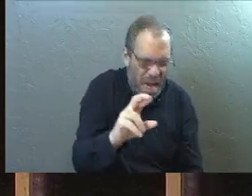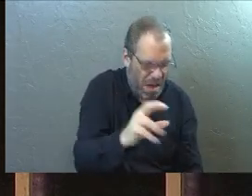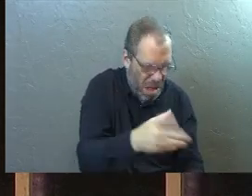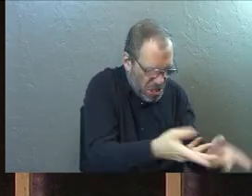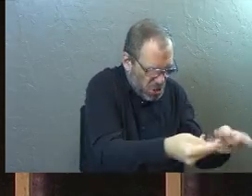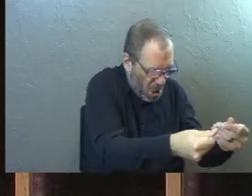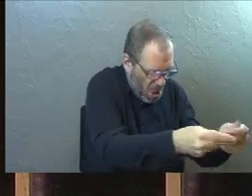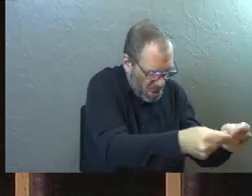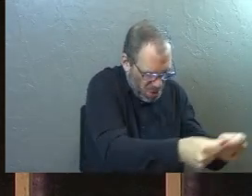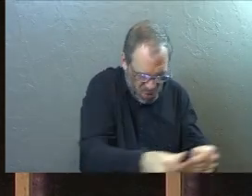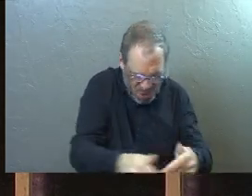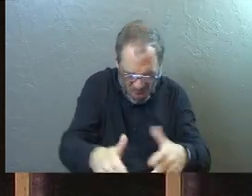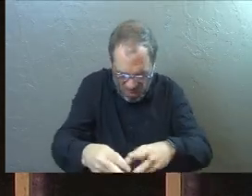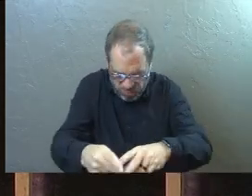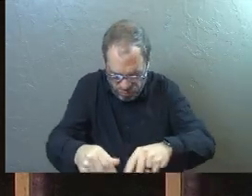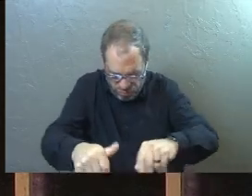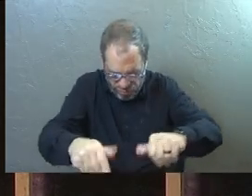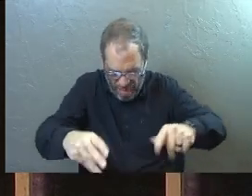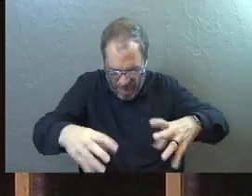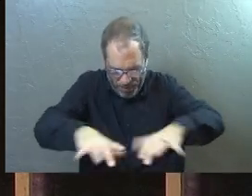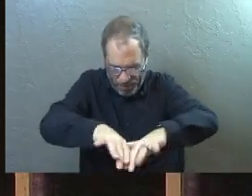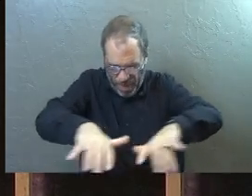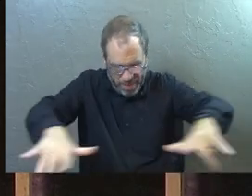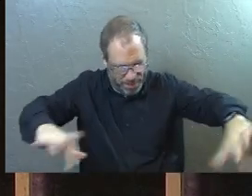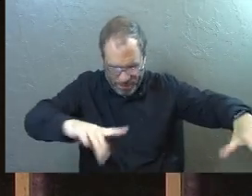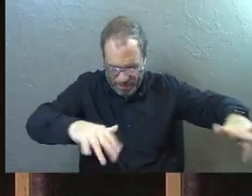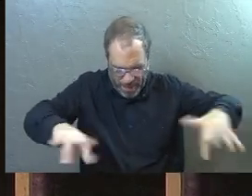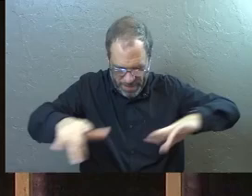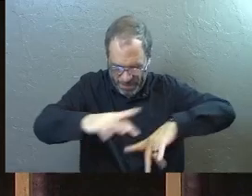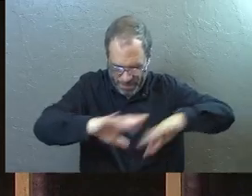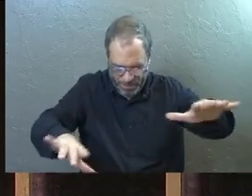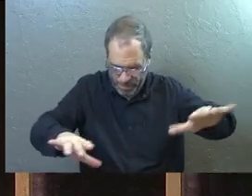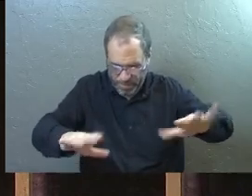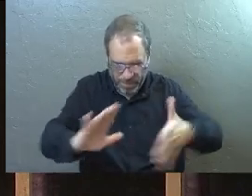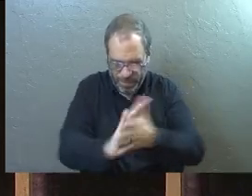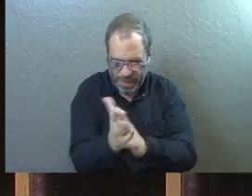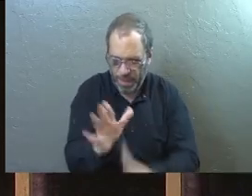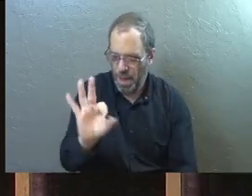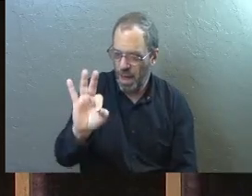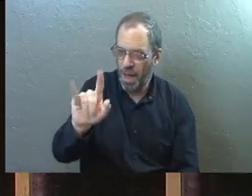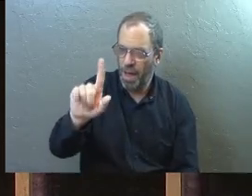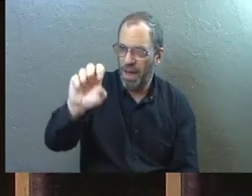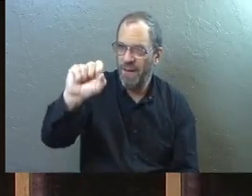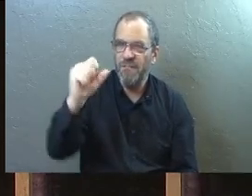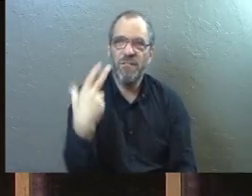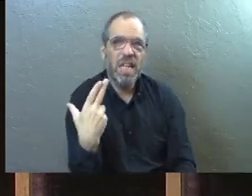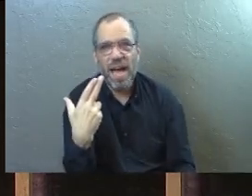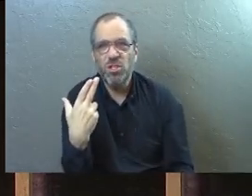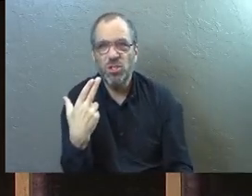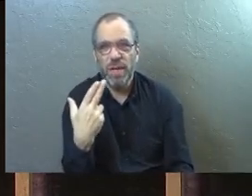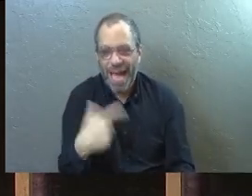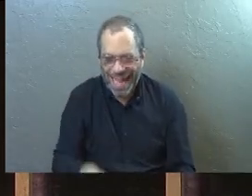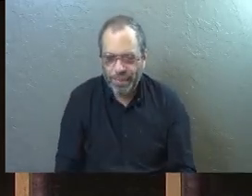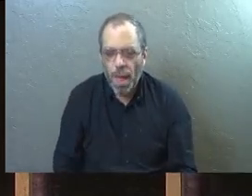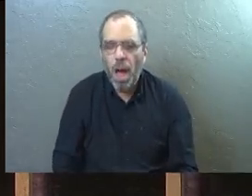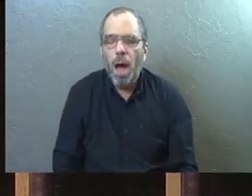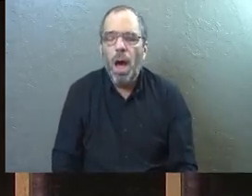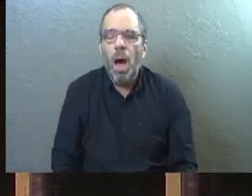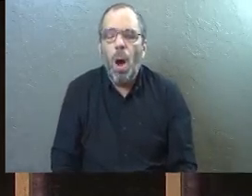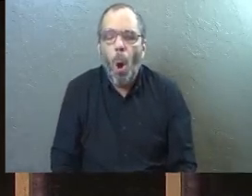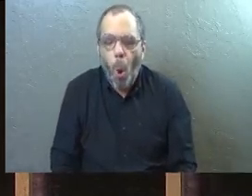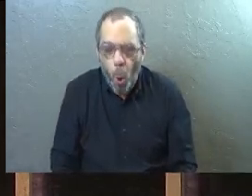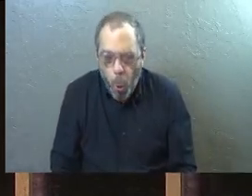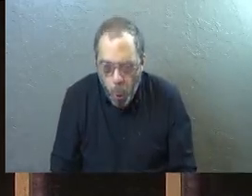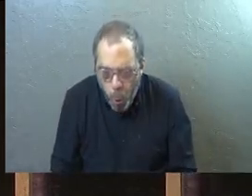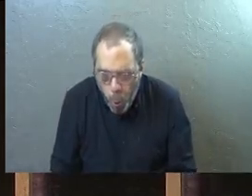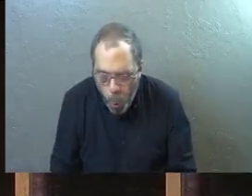the dust of the ground and somehow turned dust particles and matter into flesh. And then he breathed the divine breath